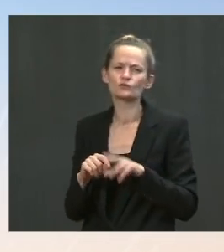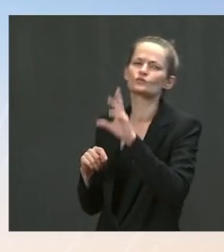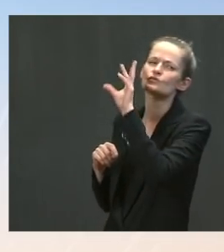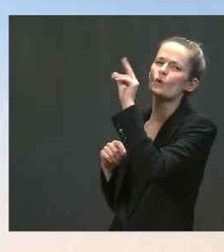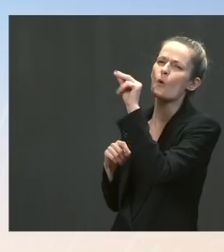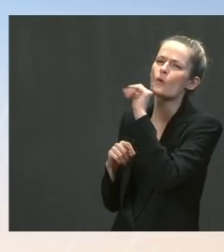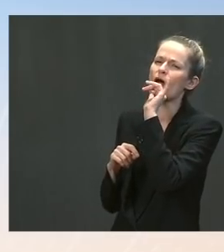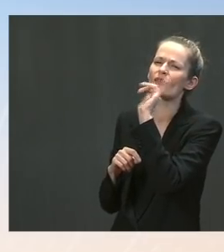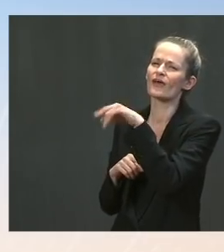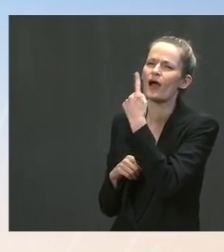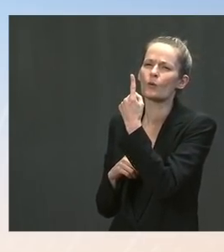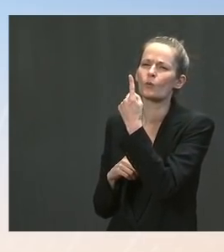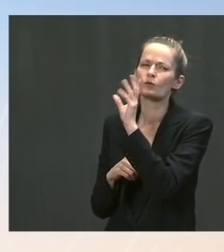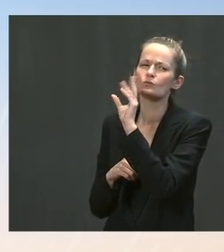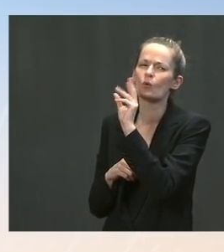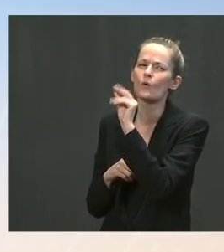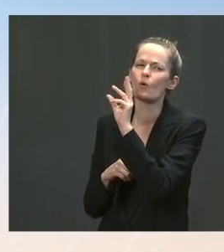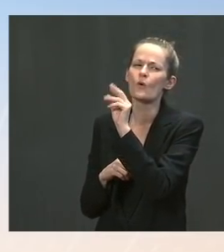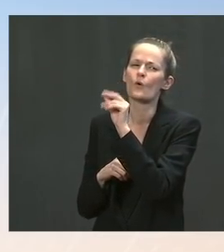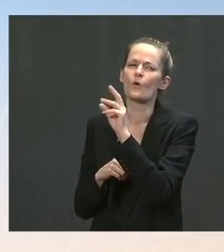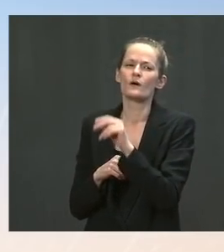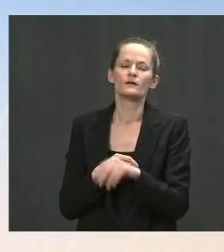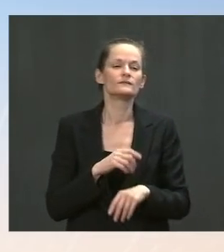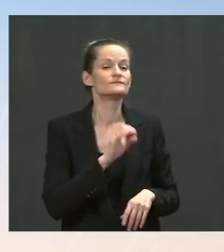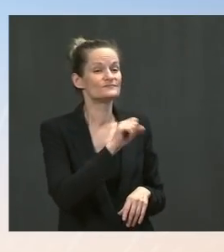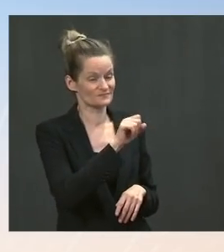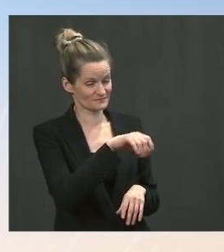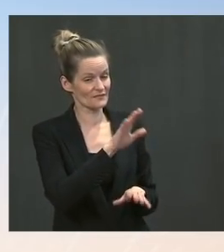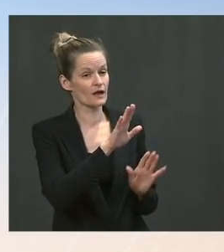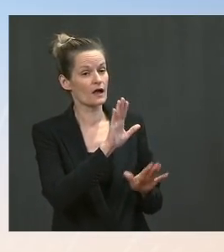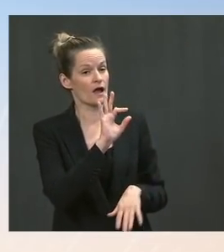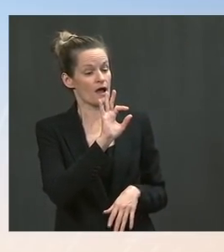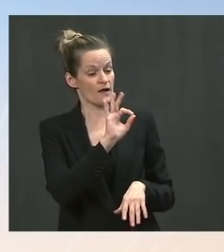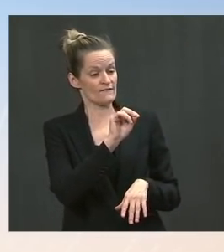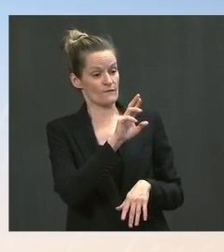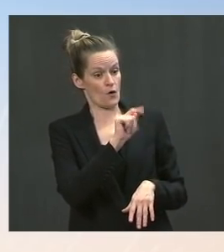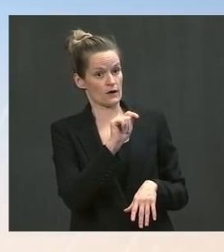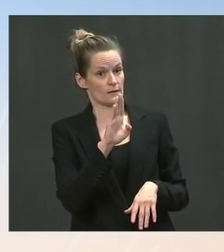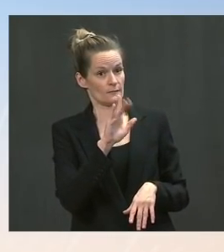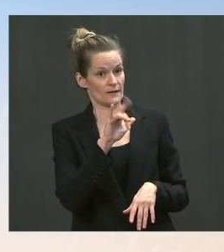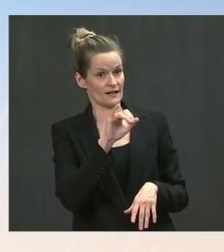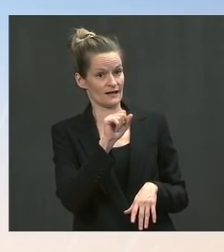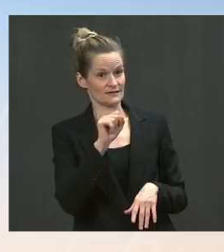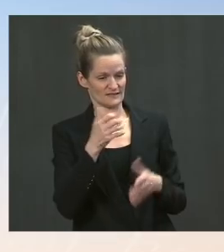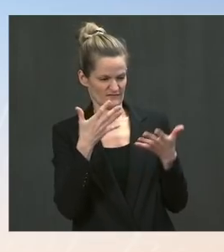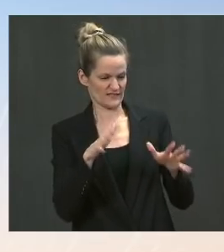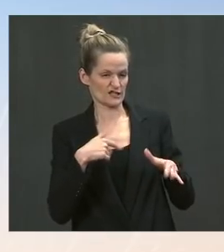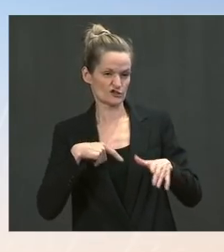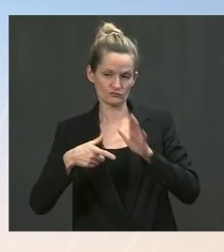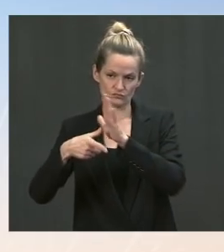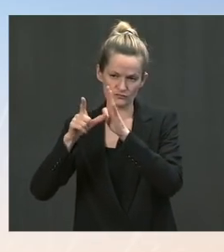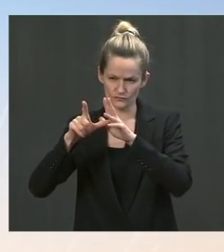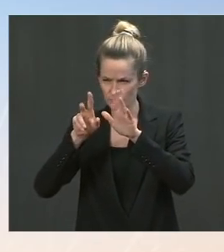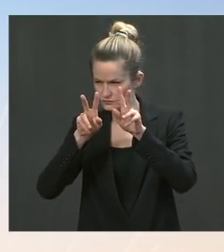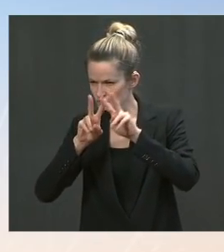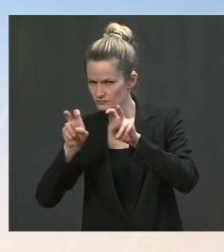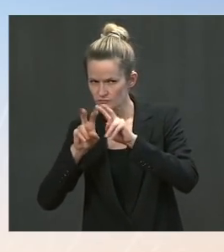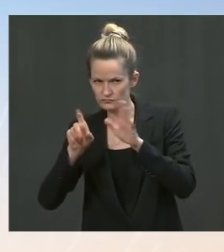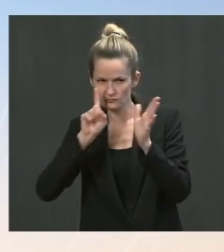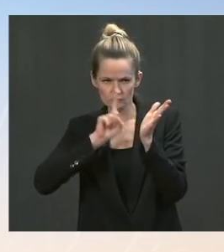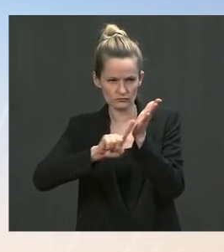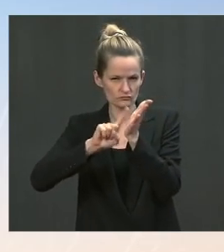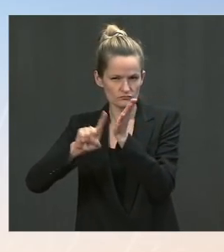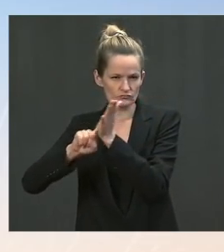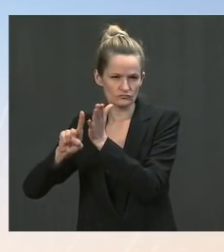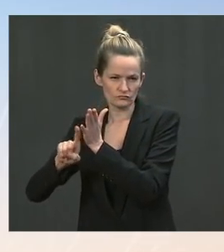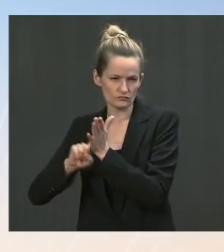there has been a review of Fort Bliss by the Inspector General, one that we've — our team at HHS has been participating in. And